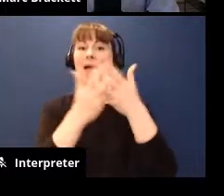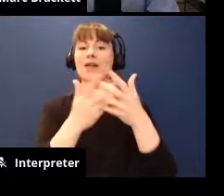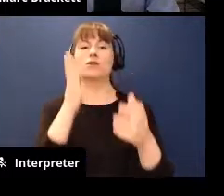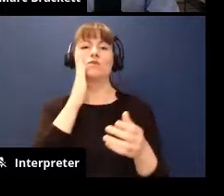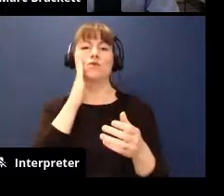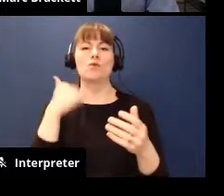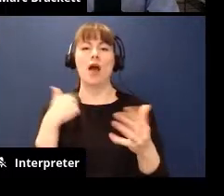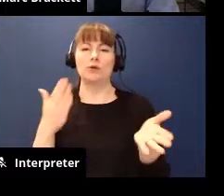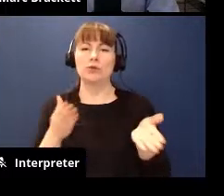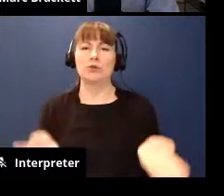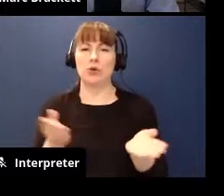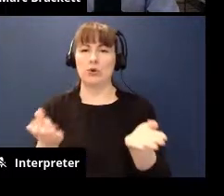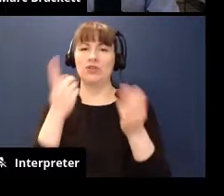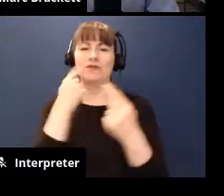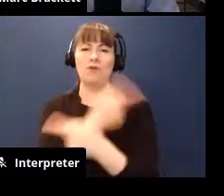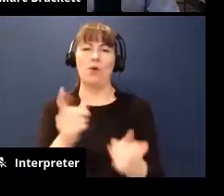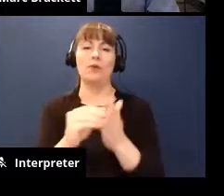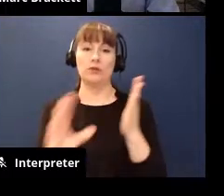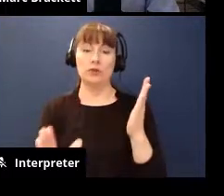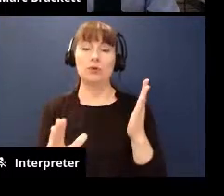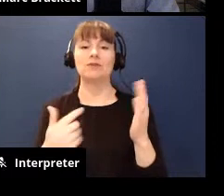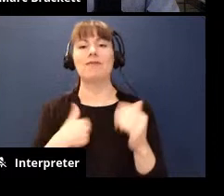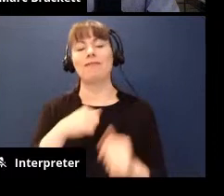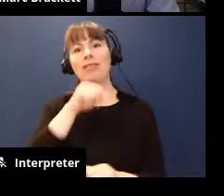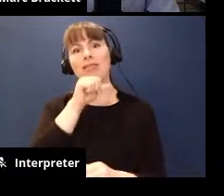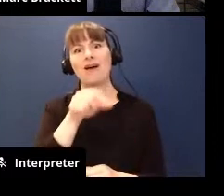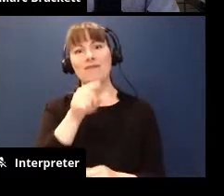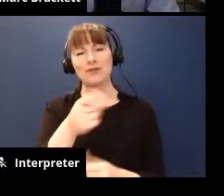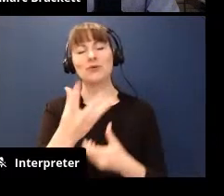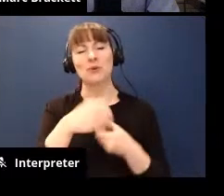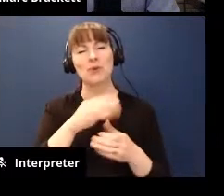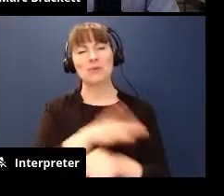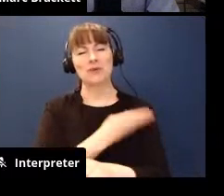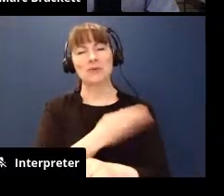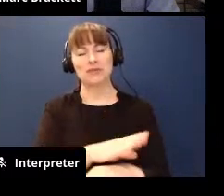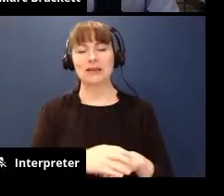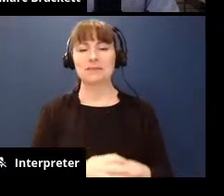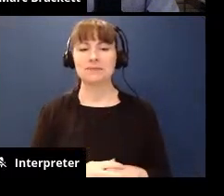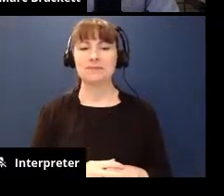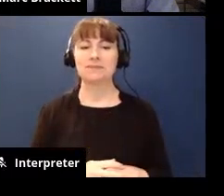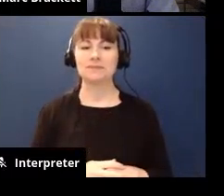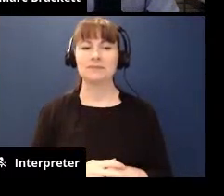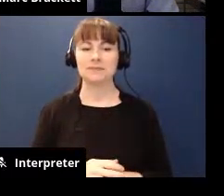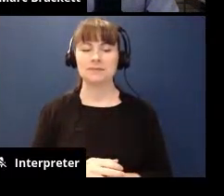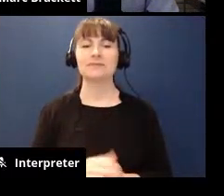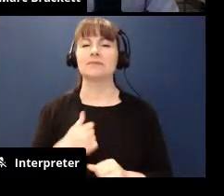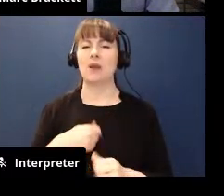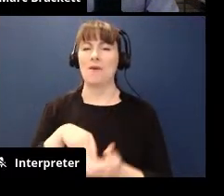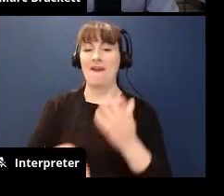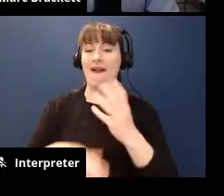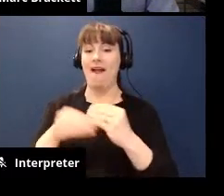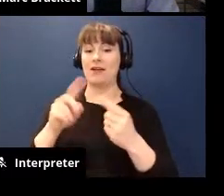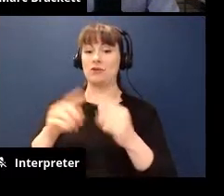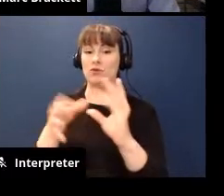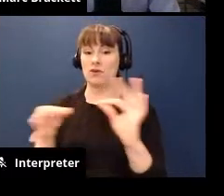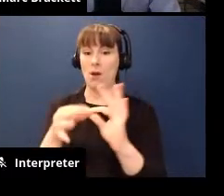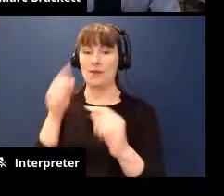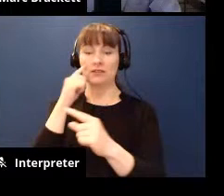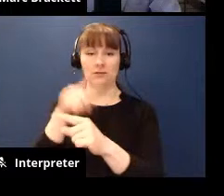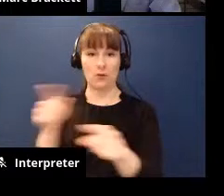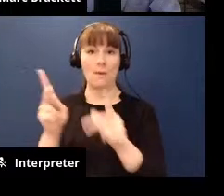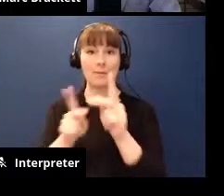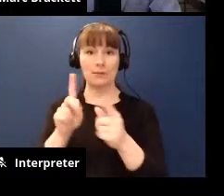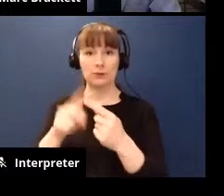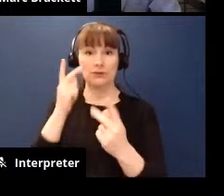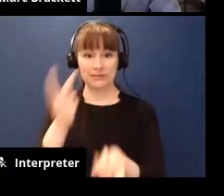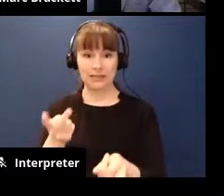that i wanted my students to be in so i love that you brought in music and i also want to name and i'll put this in the comments so folks can see that